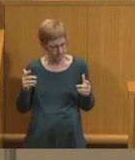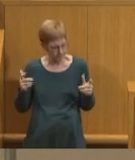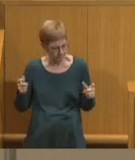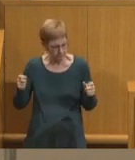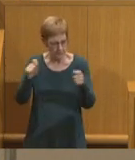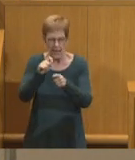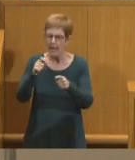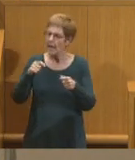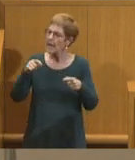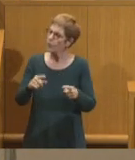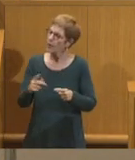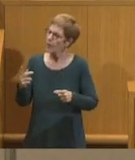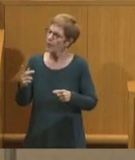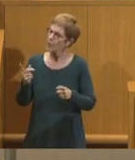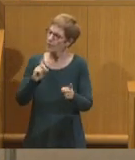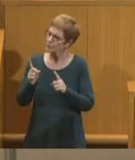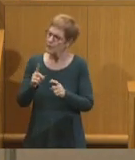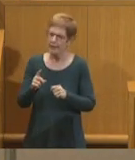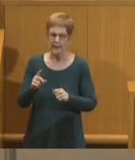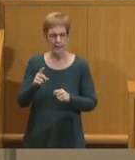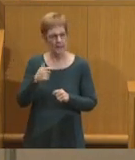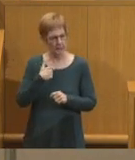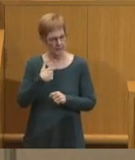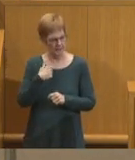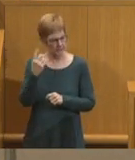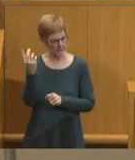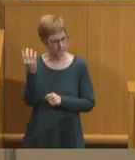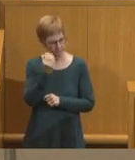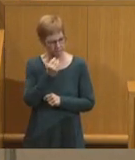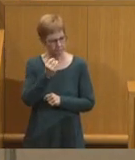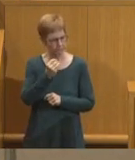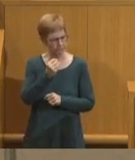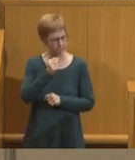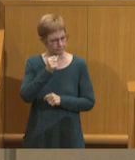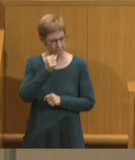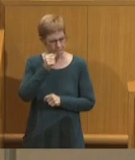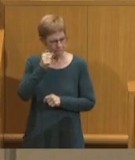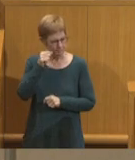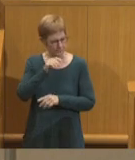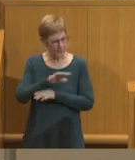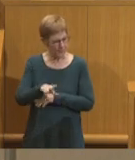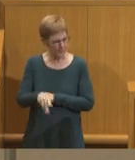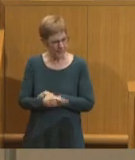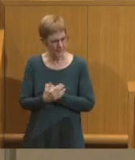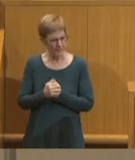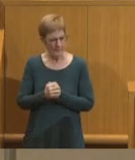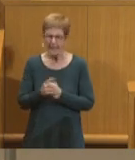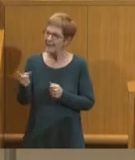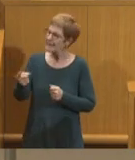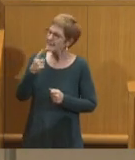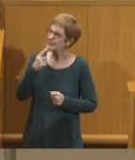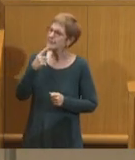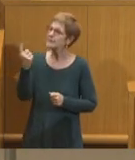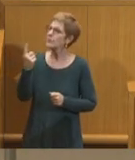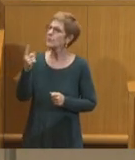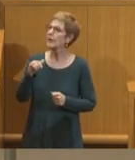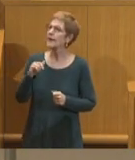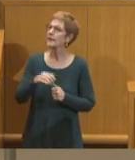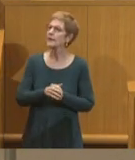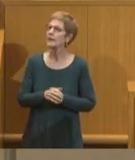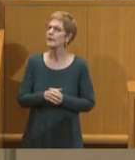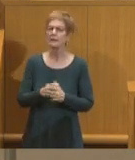that I stayed up last night thinking about. He said something to the effect of